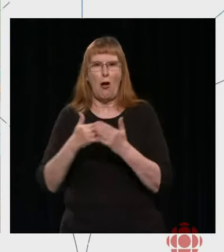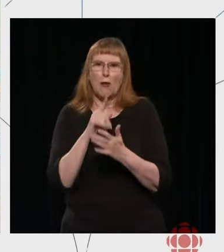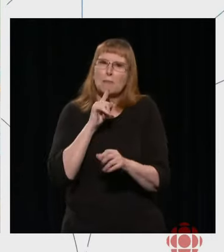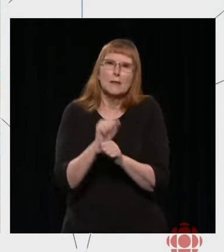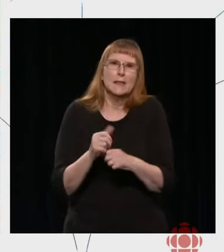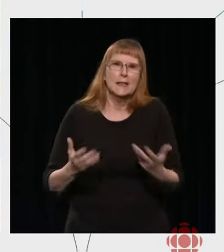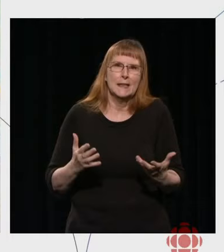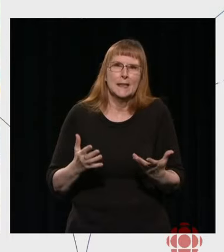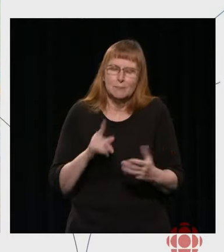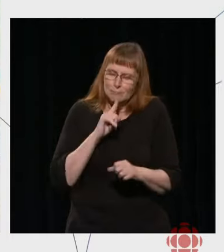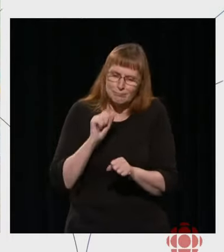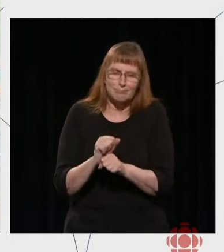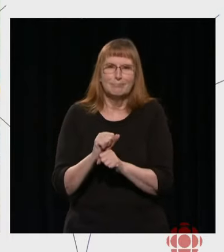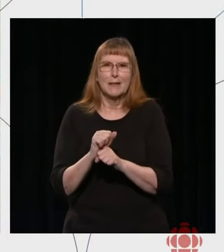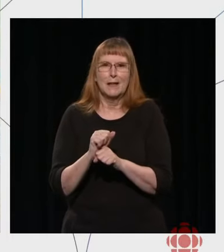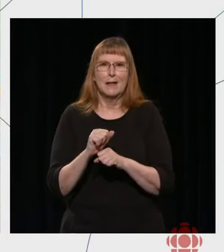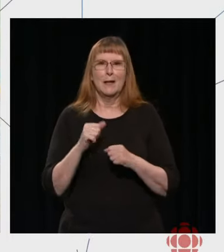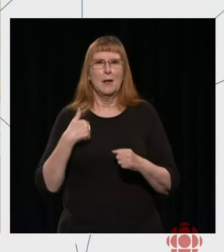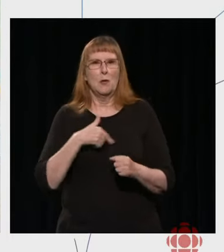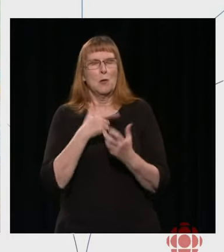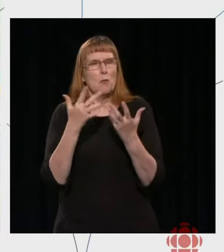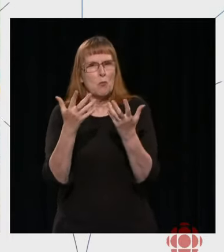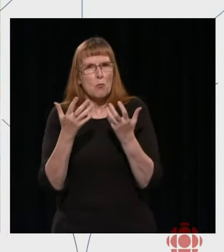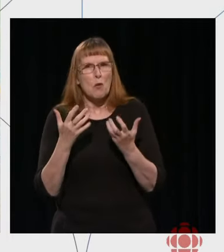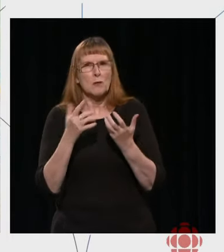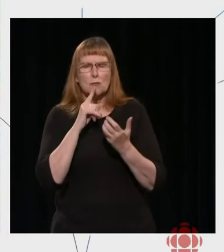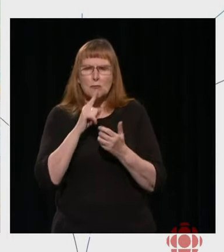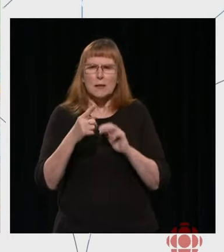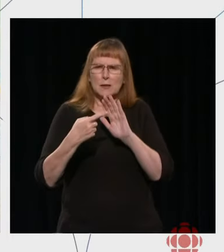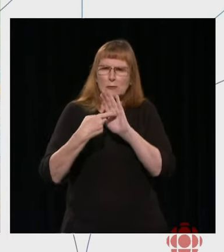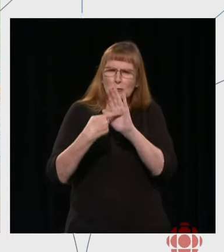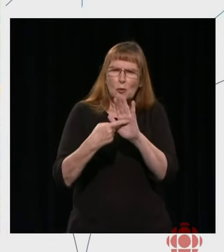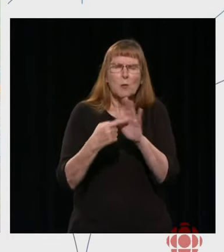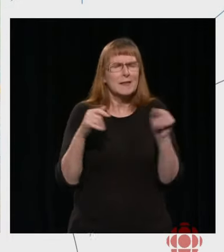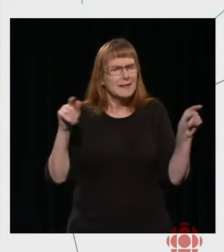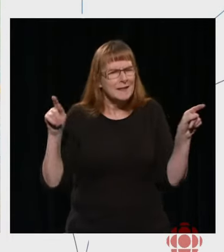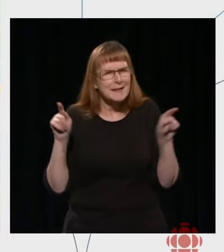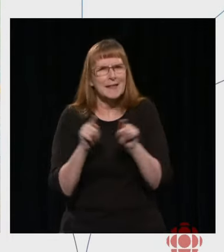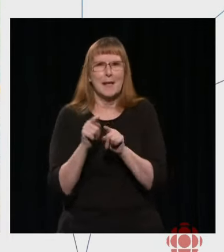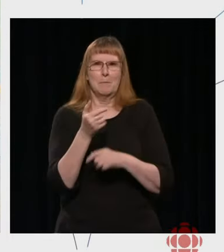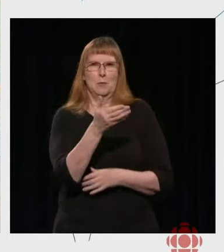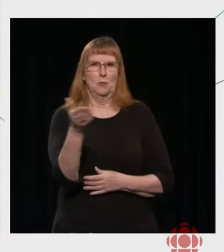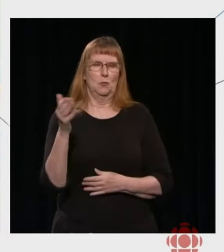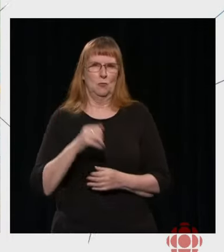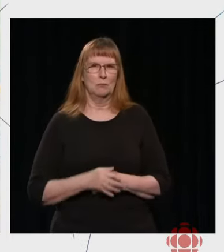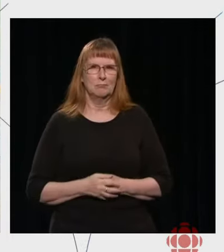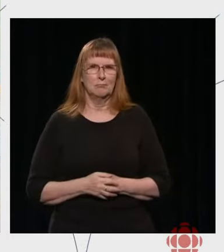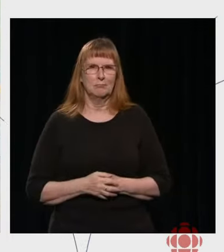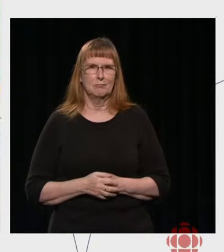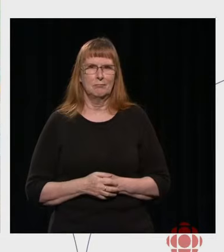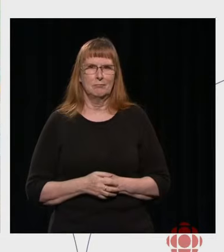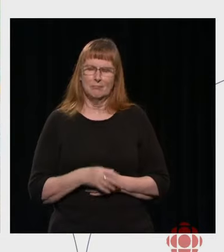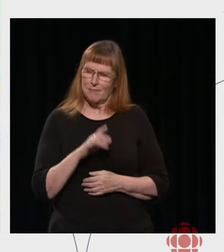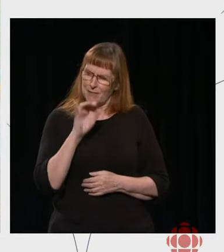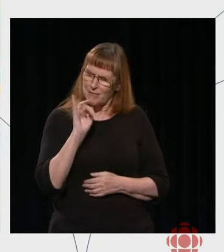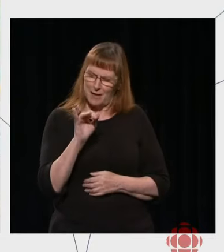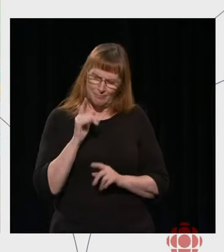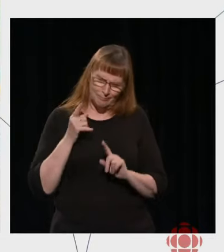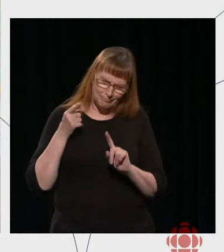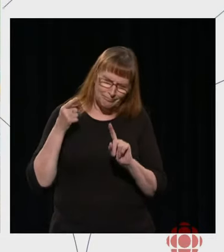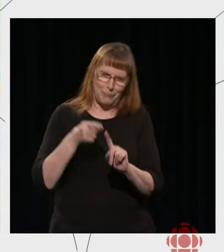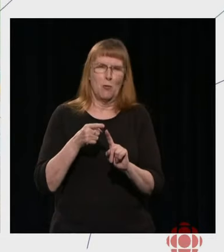to reflect the reality of our audiences is really at the heart of the relevance